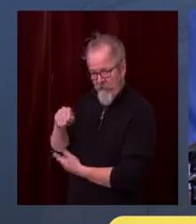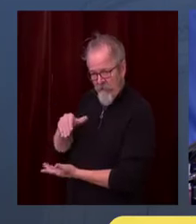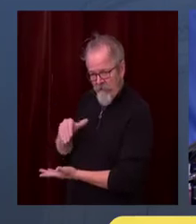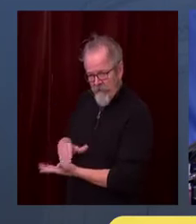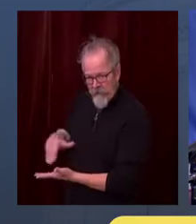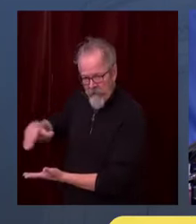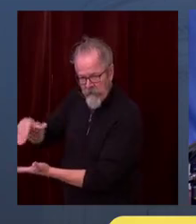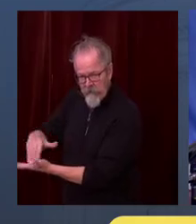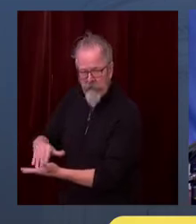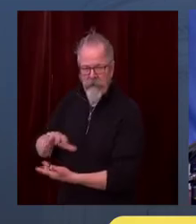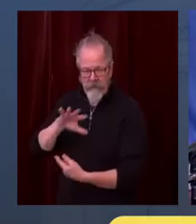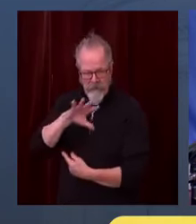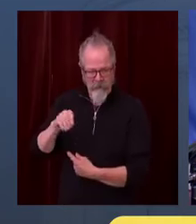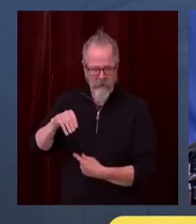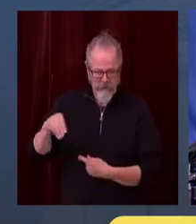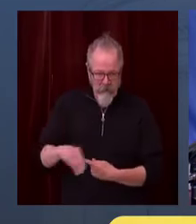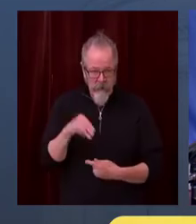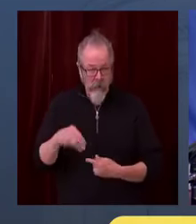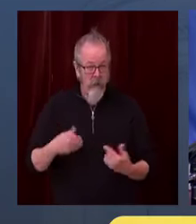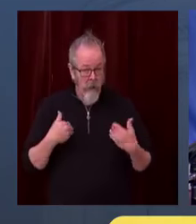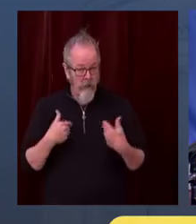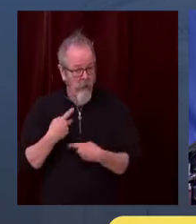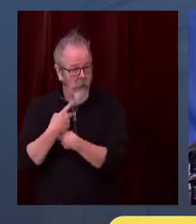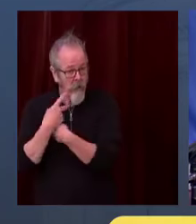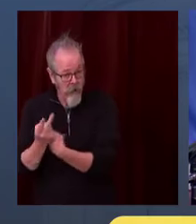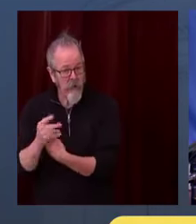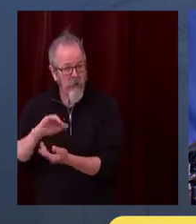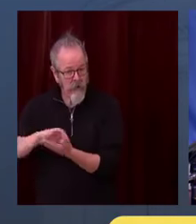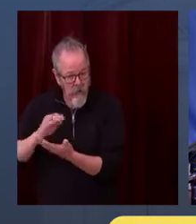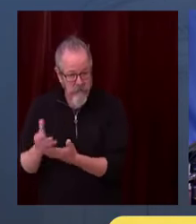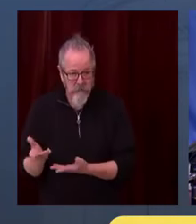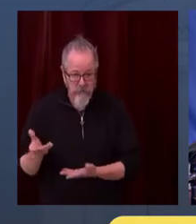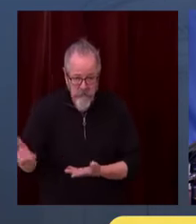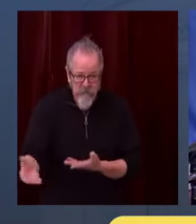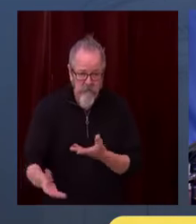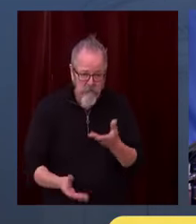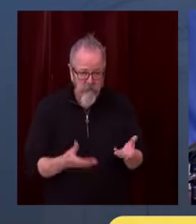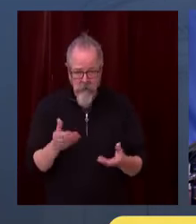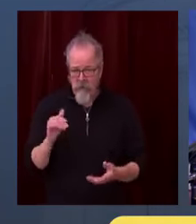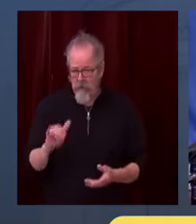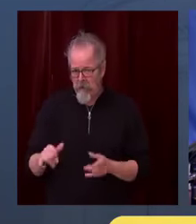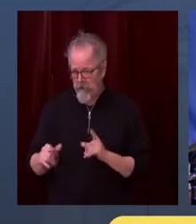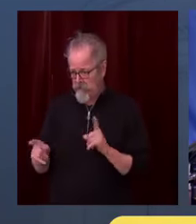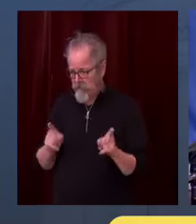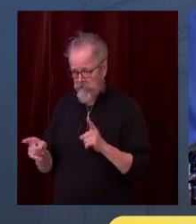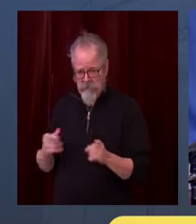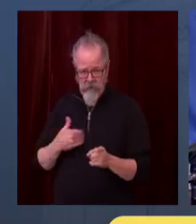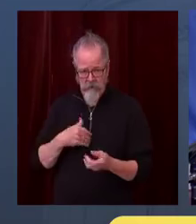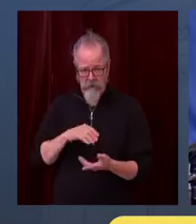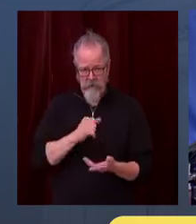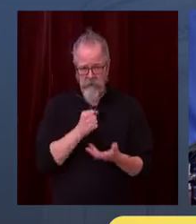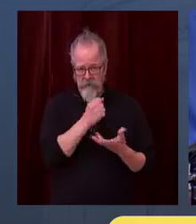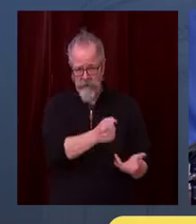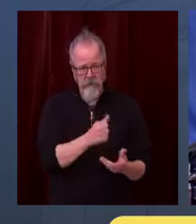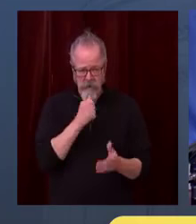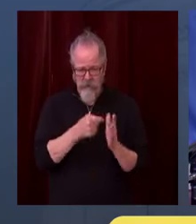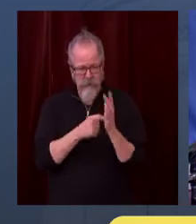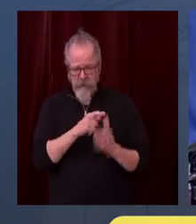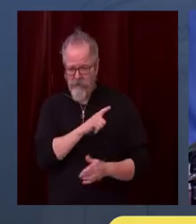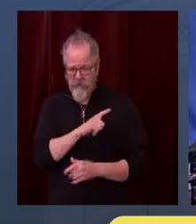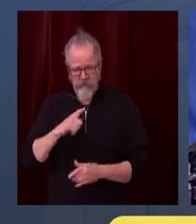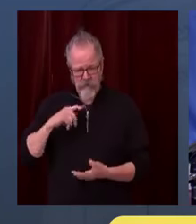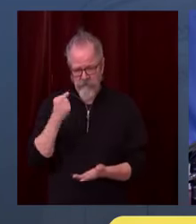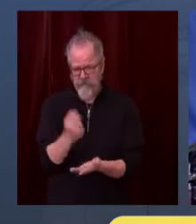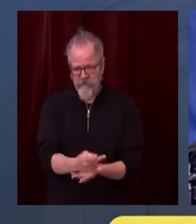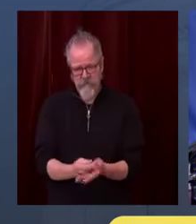just by executive action. So at the moment, we don't believe that's necessary. But if it is necessary, we can do that. And I'll be